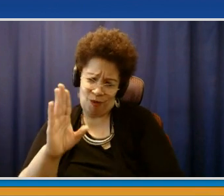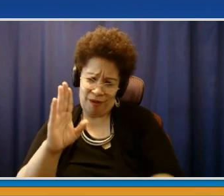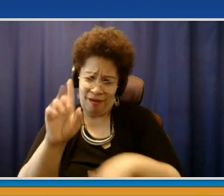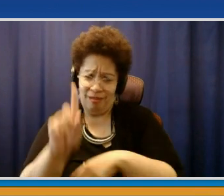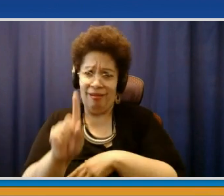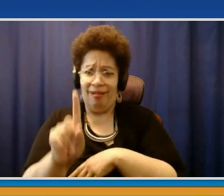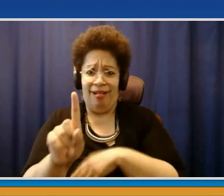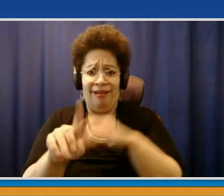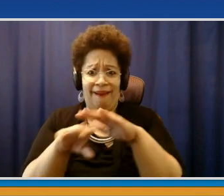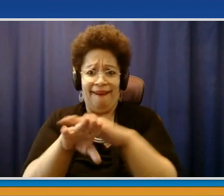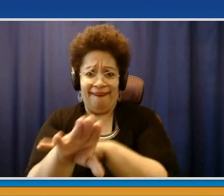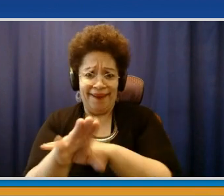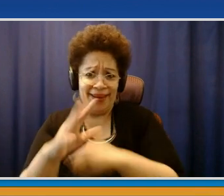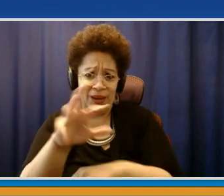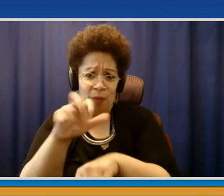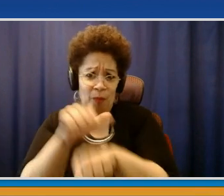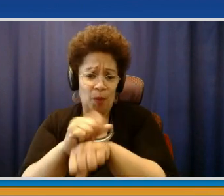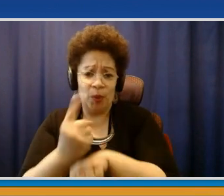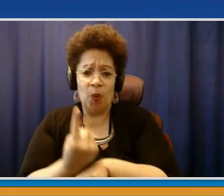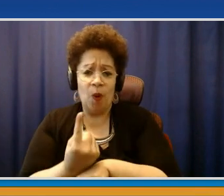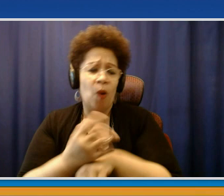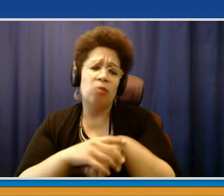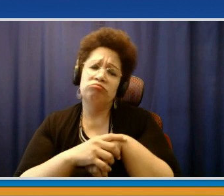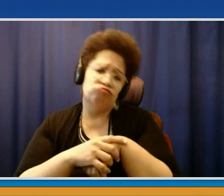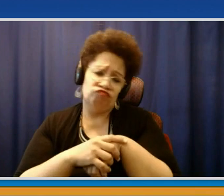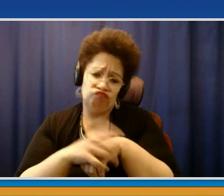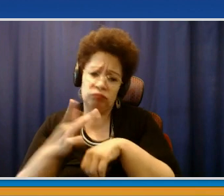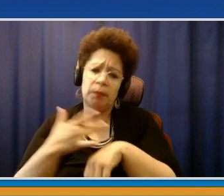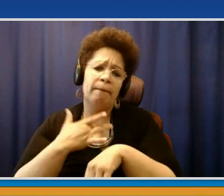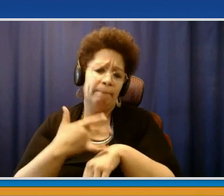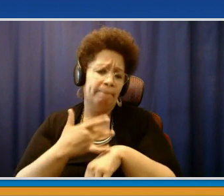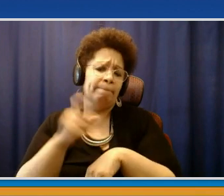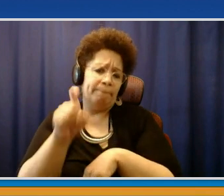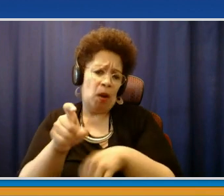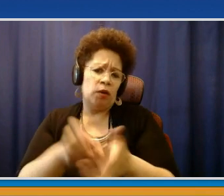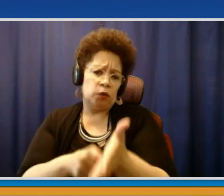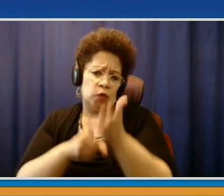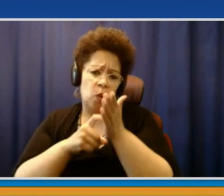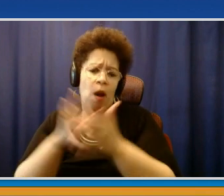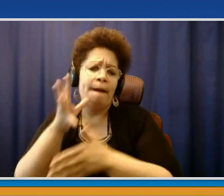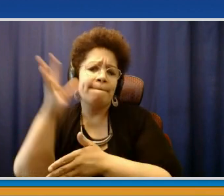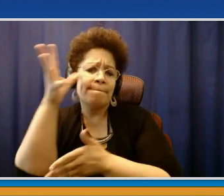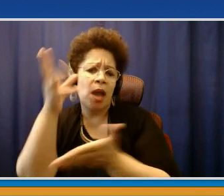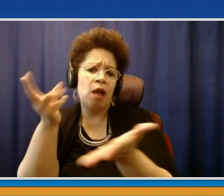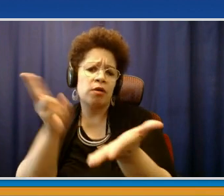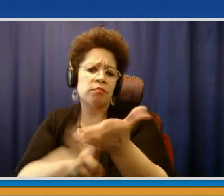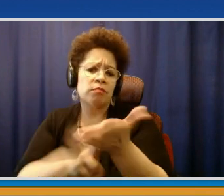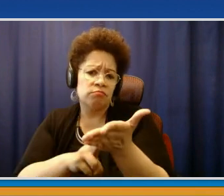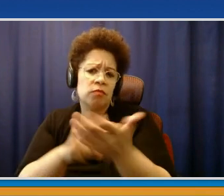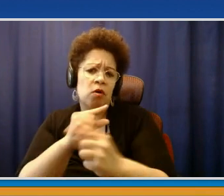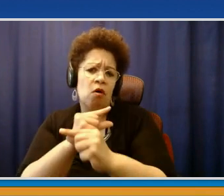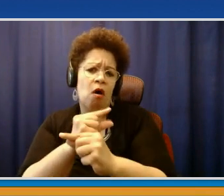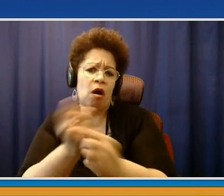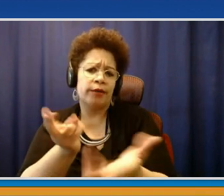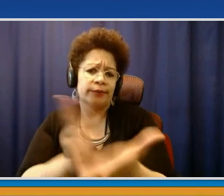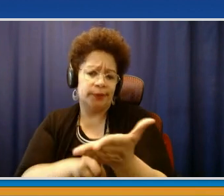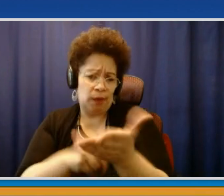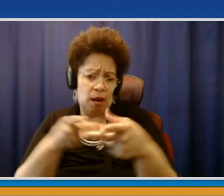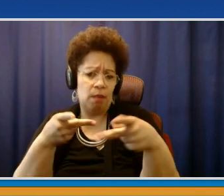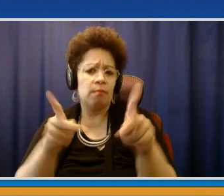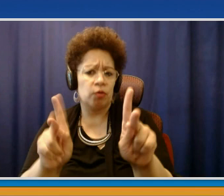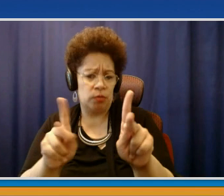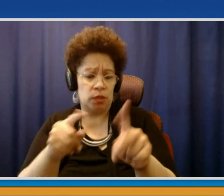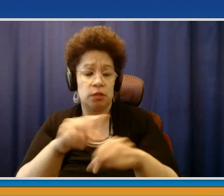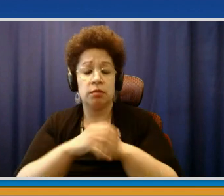helpful. But a walk-in is acceptable. But you must have parental consent. So that's important to keep in mind. And wherever the Pfizer vaccine is being